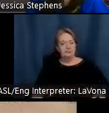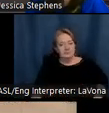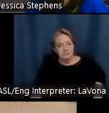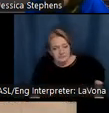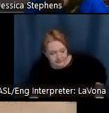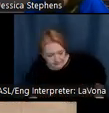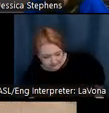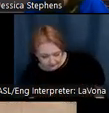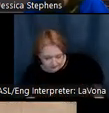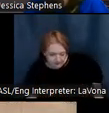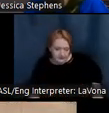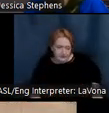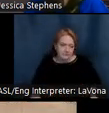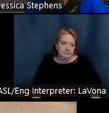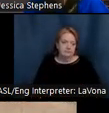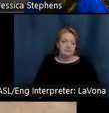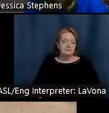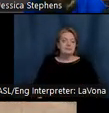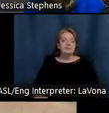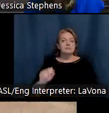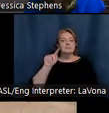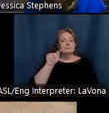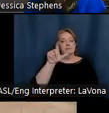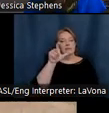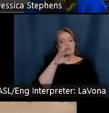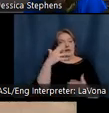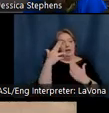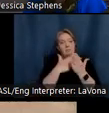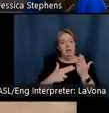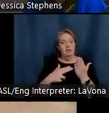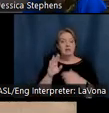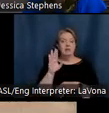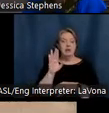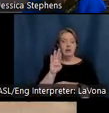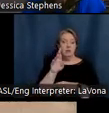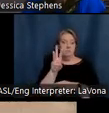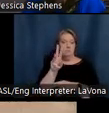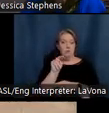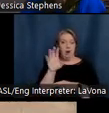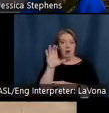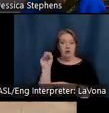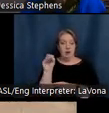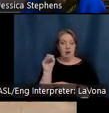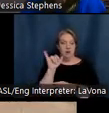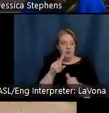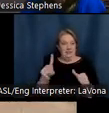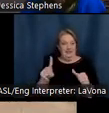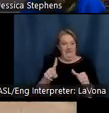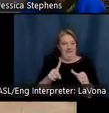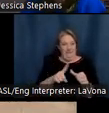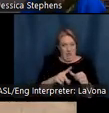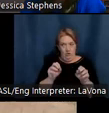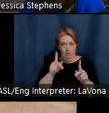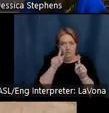T.C. Steele's painting of paintings of Brown County was the country's first glimpse of this